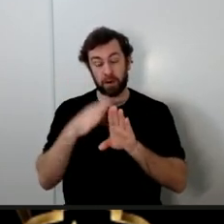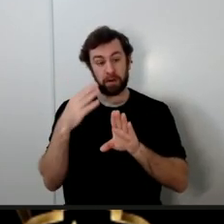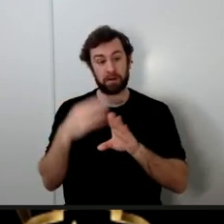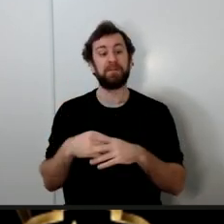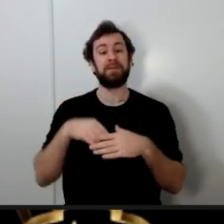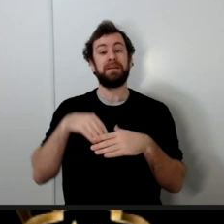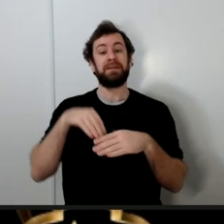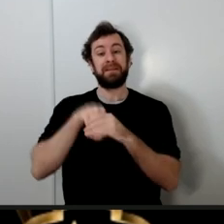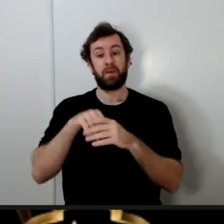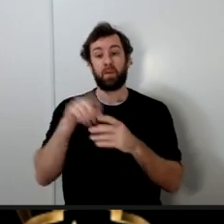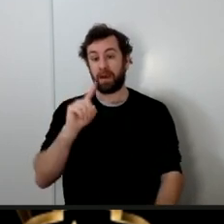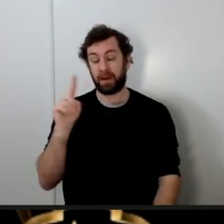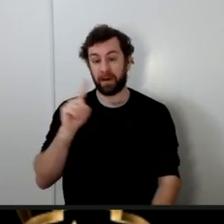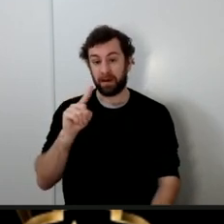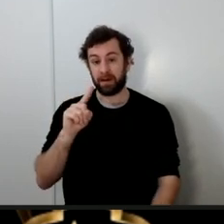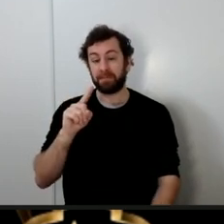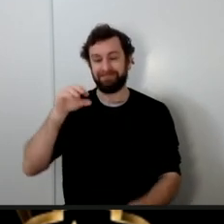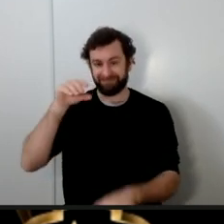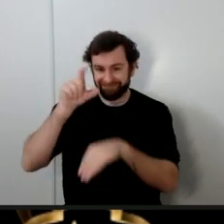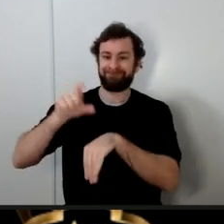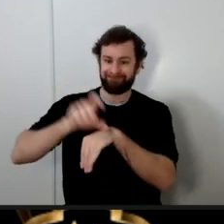masjid of the Prophet sallallahu on him